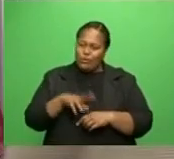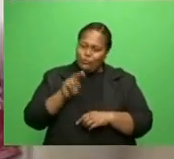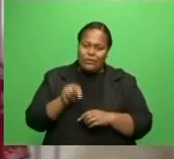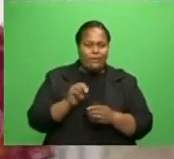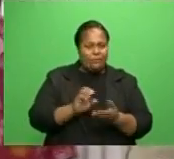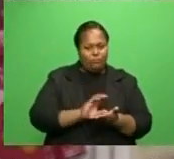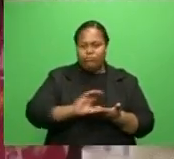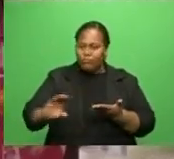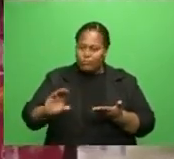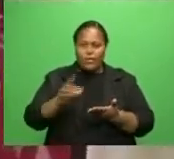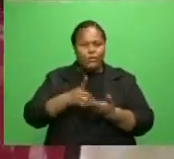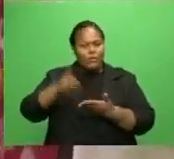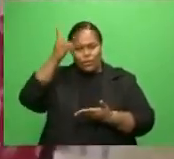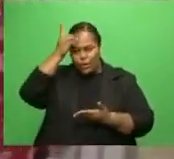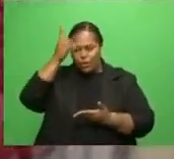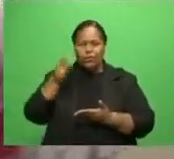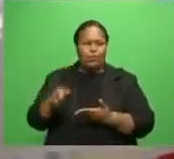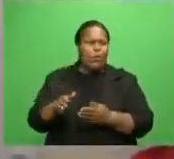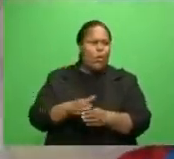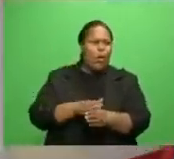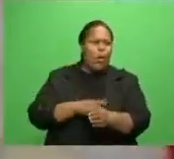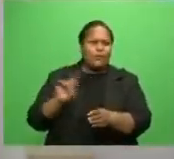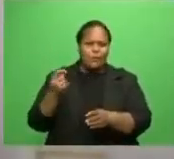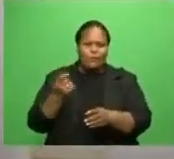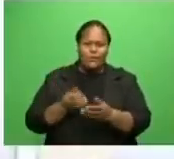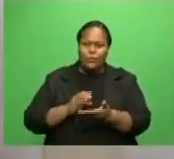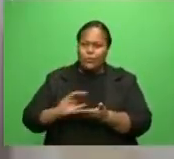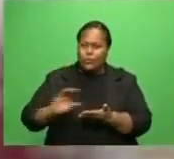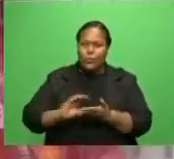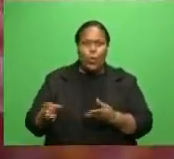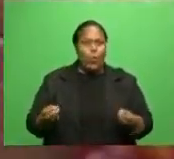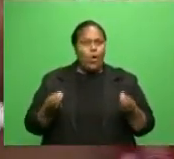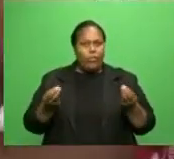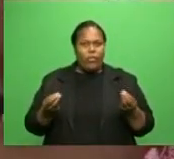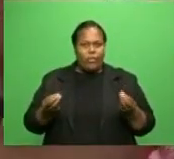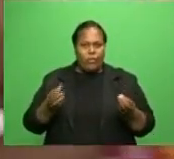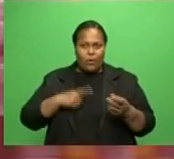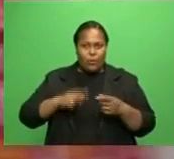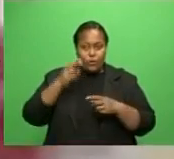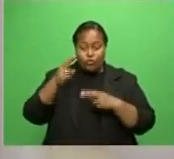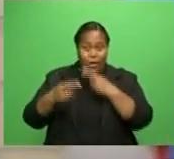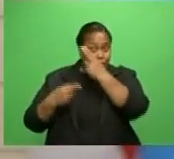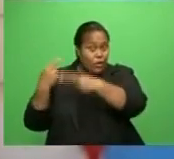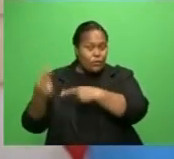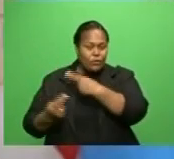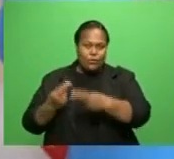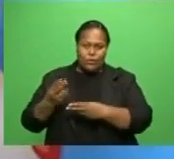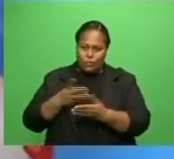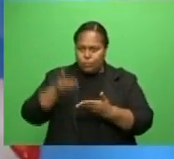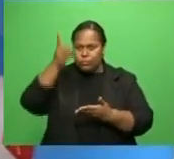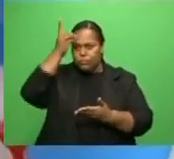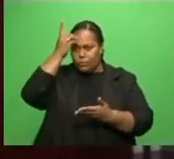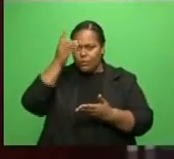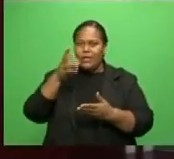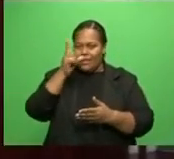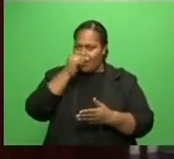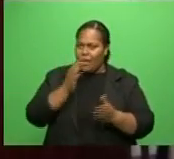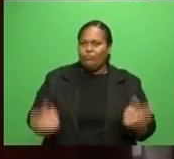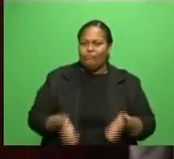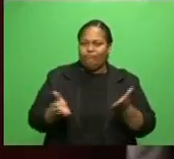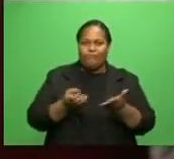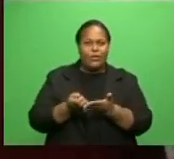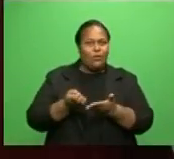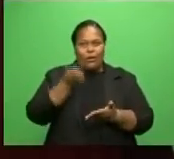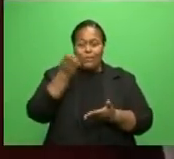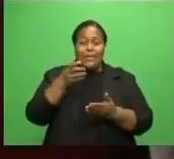that pays off returns a generation on from now. He says with the opening of the new quarters, teachers will now live comfortably. Over